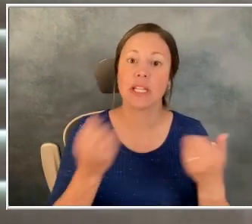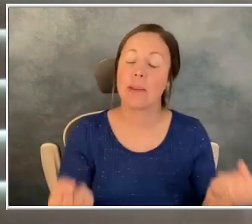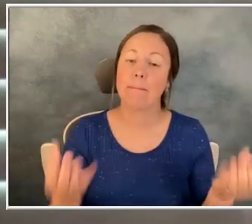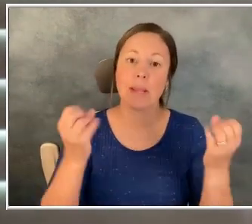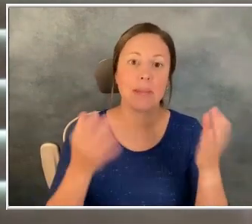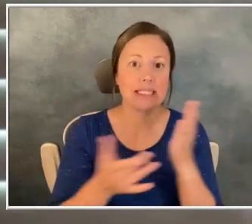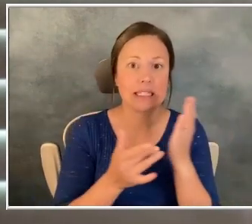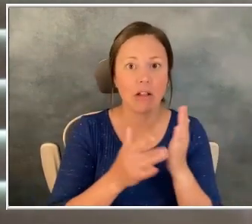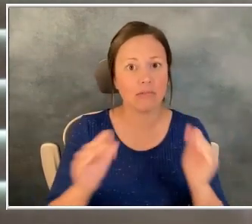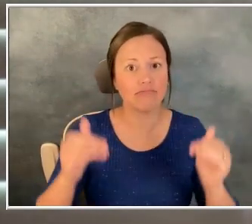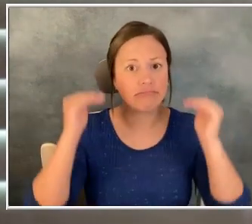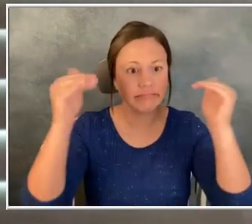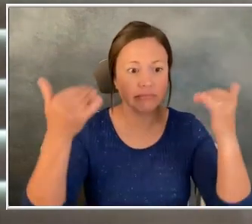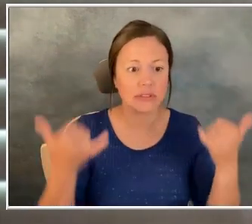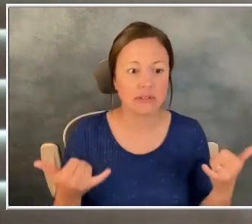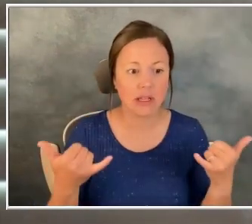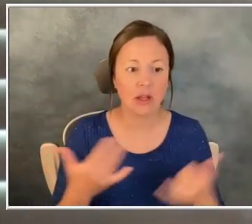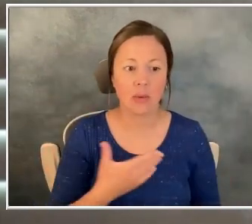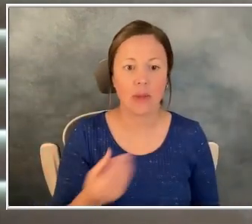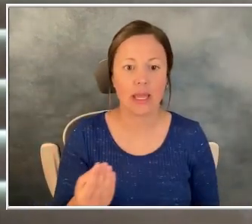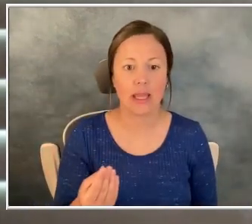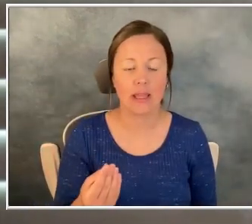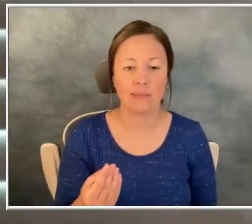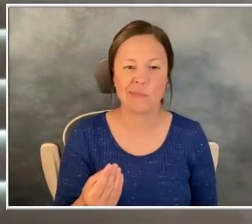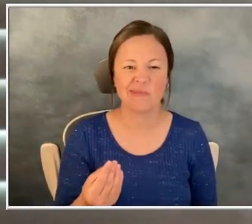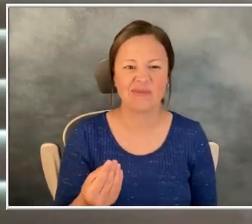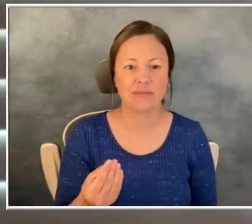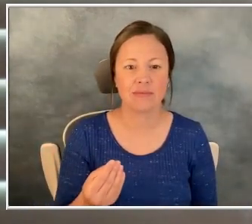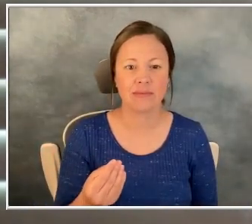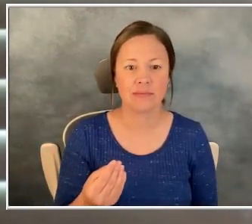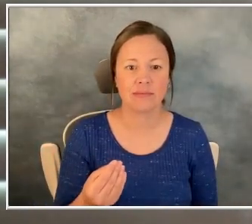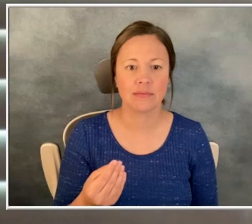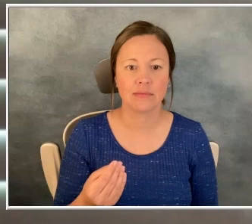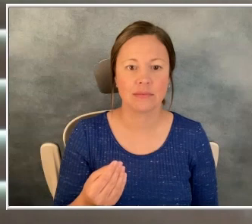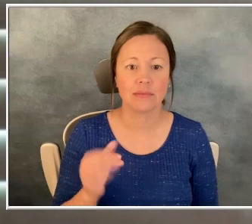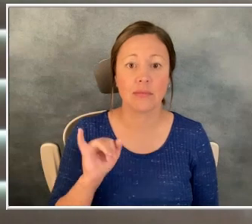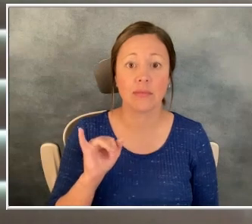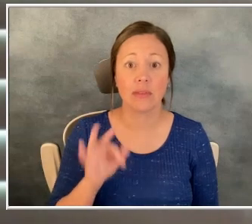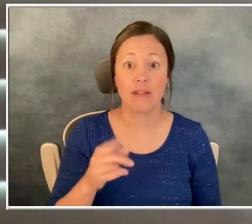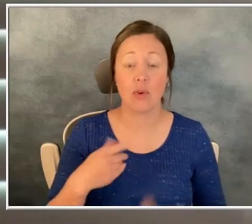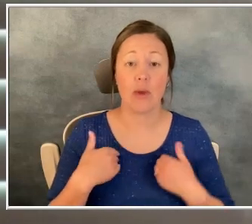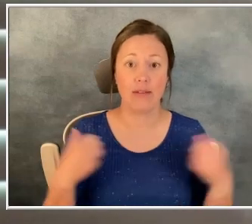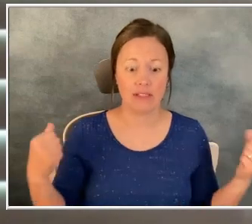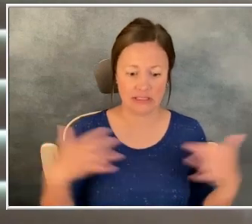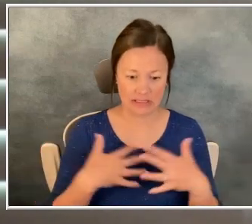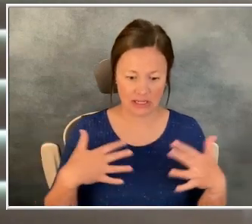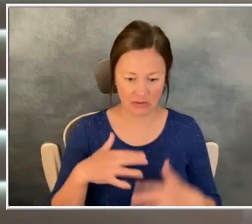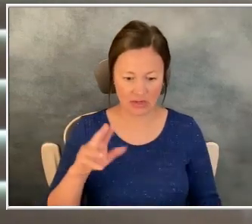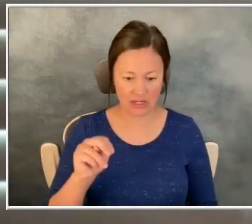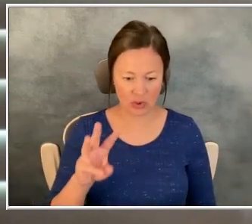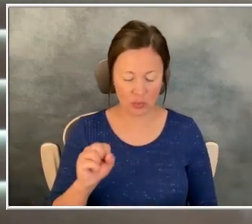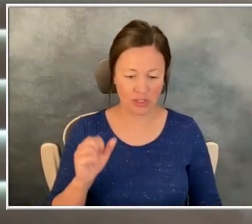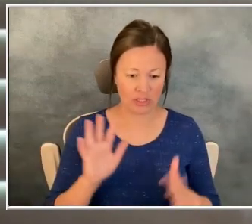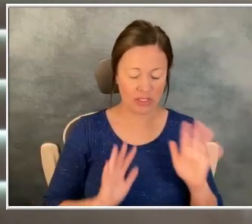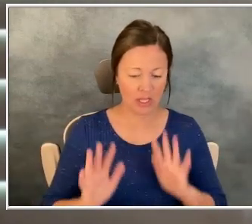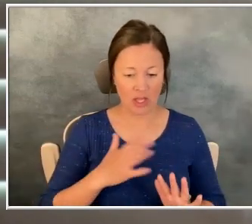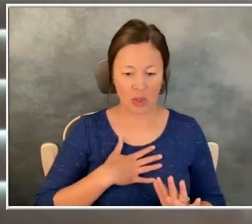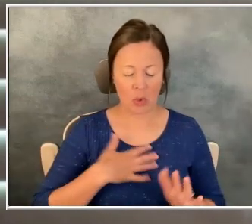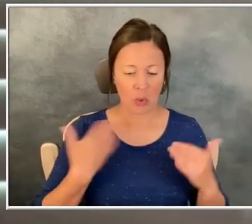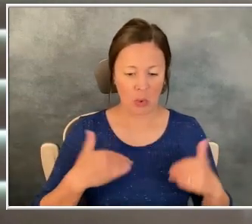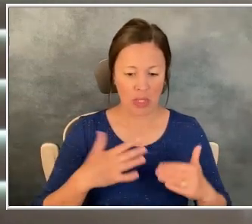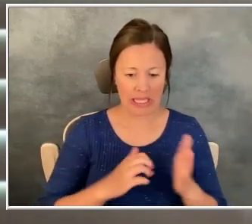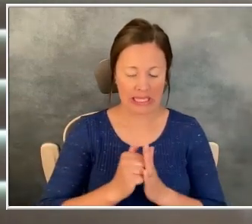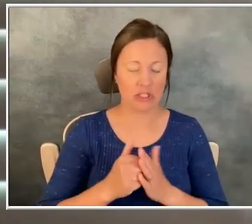technology. And, um, if you do get that super scary news of cancer, um, your life's not over